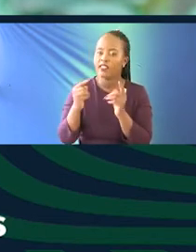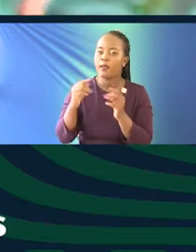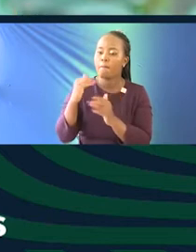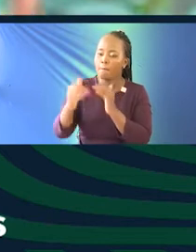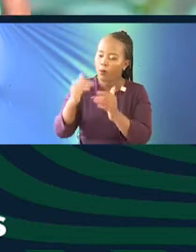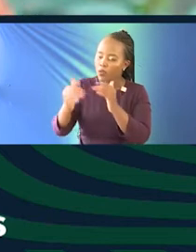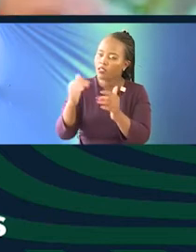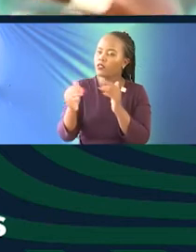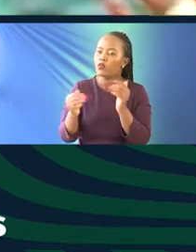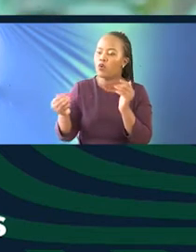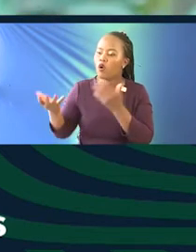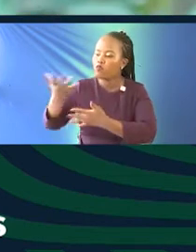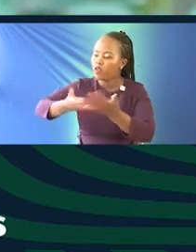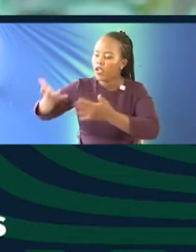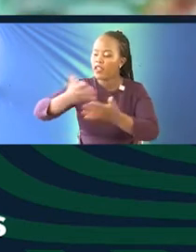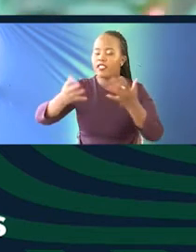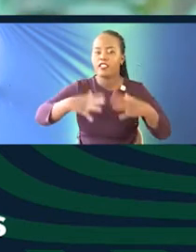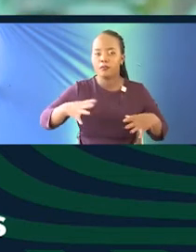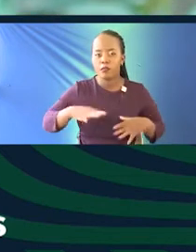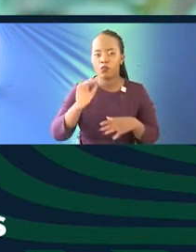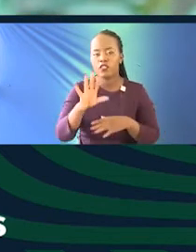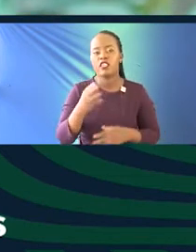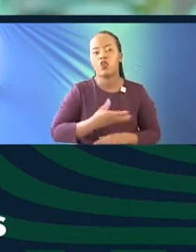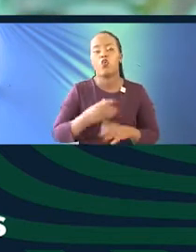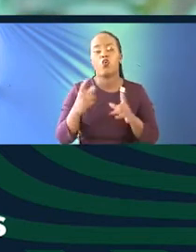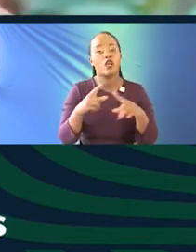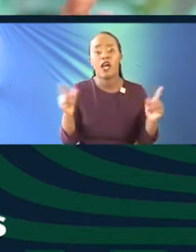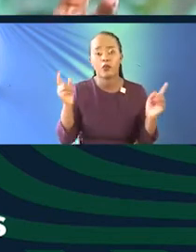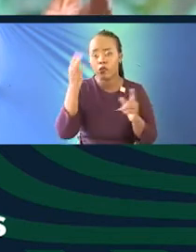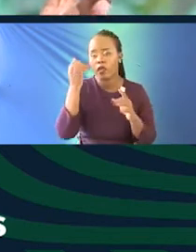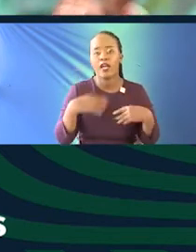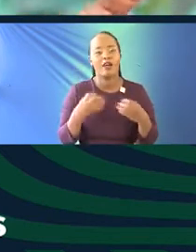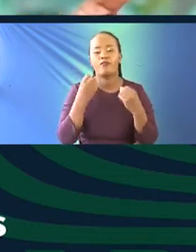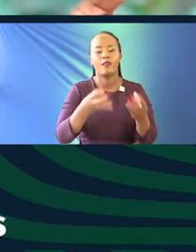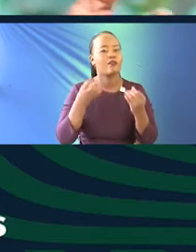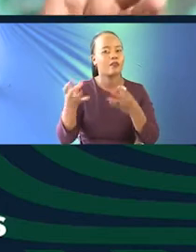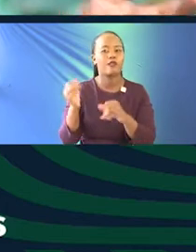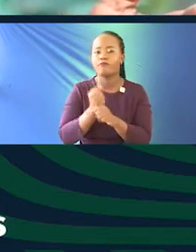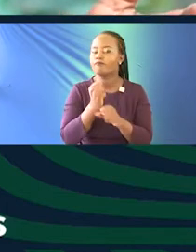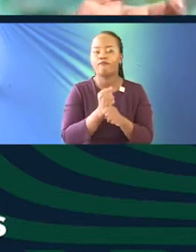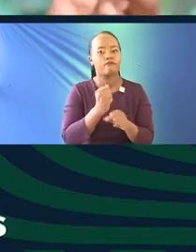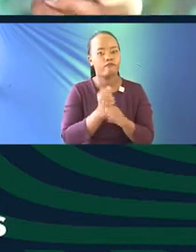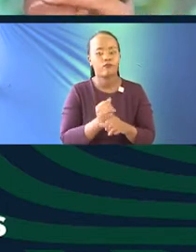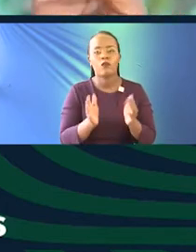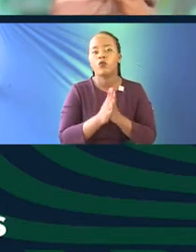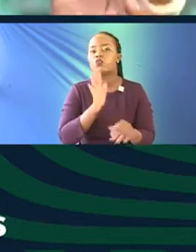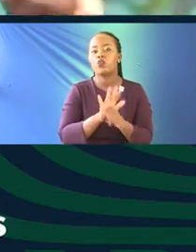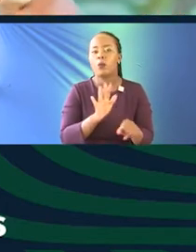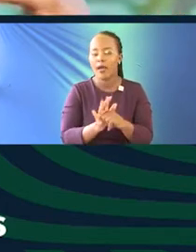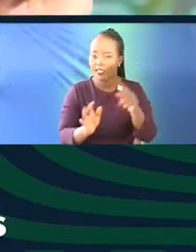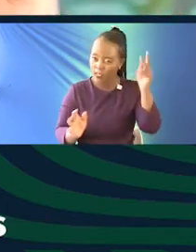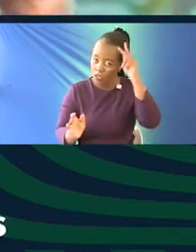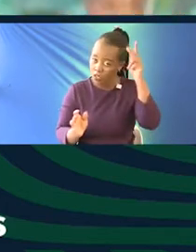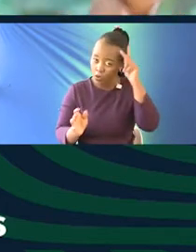with people from different communities and their practitioners. Because there's so much to do, there's so much knowledge, so much,